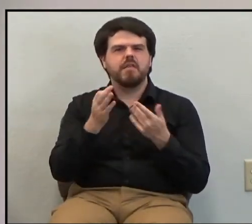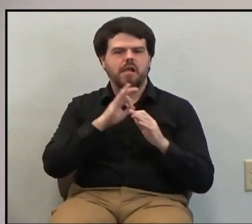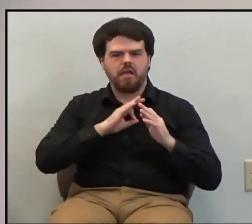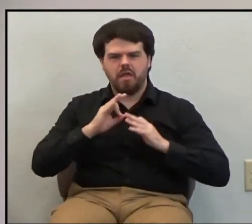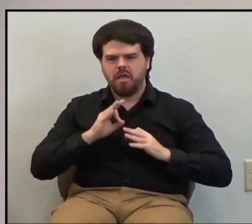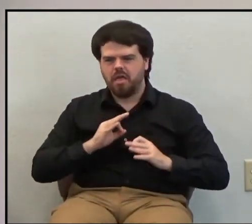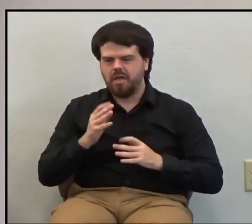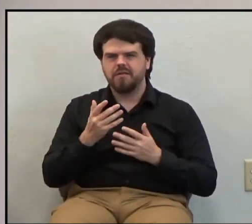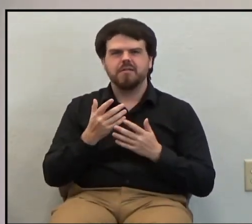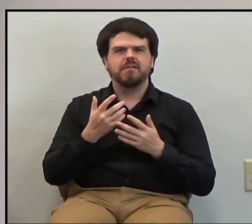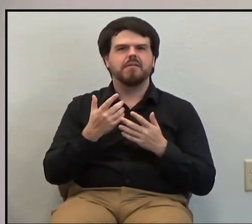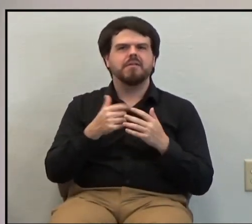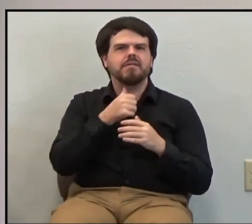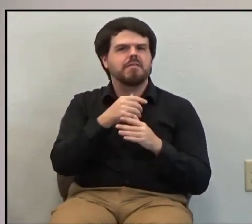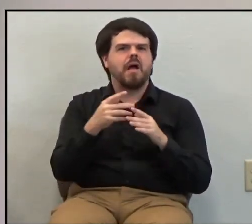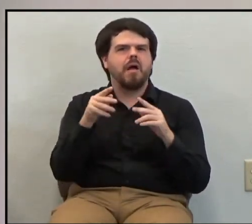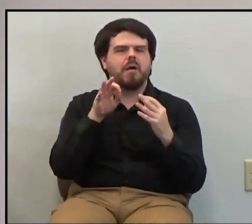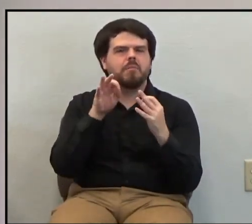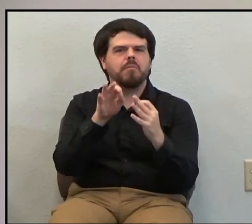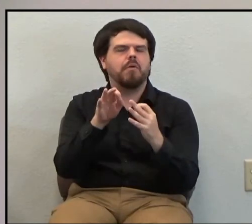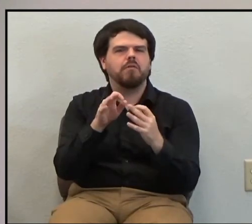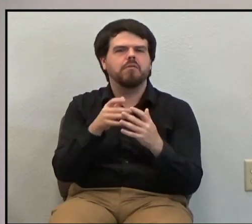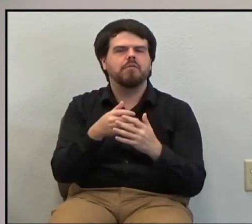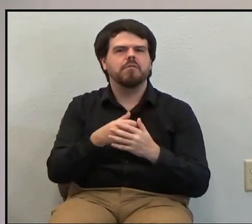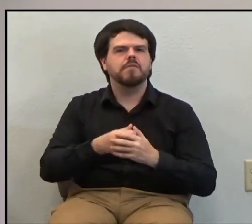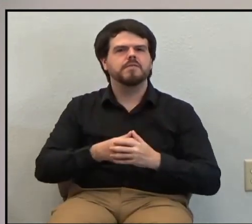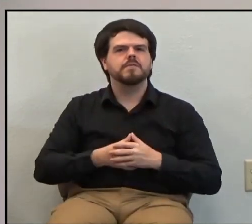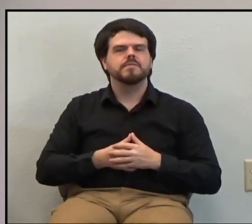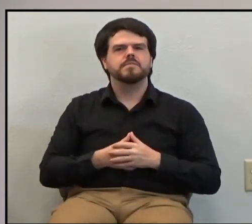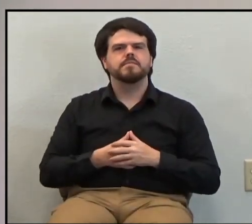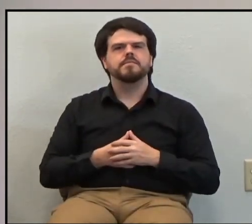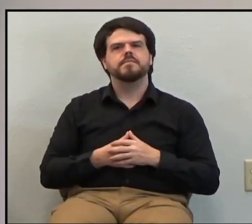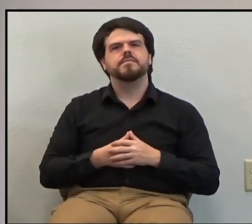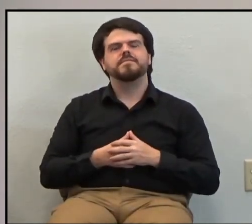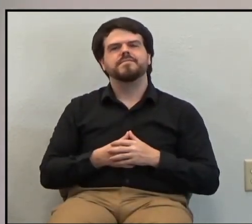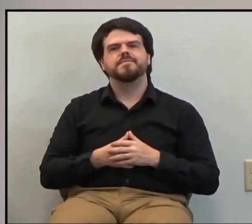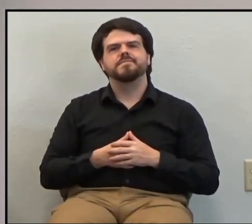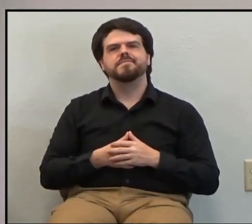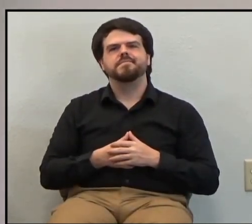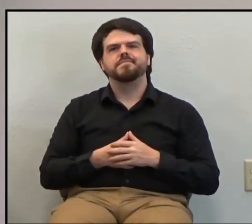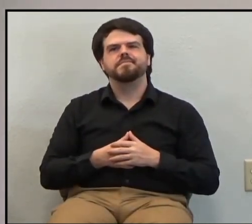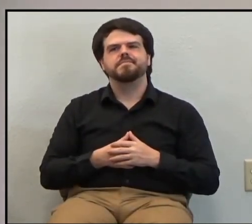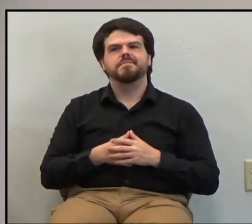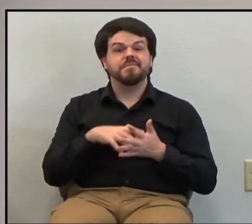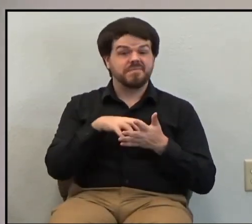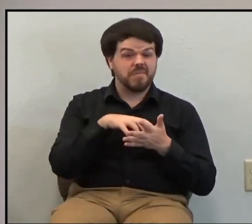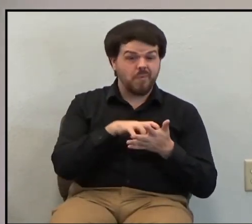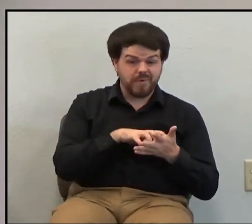weaknesses,